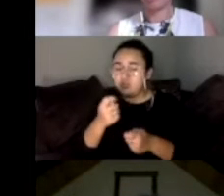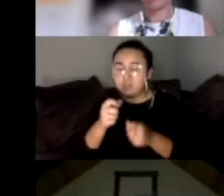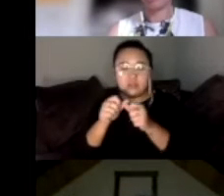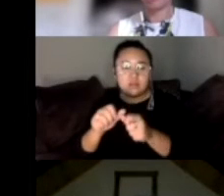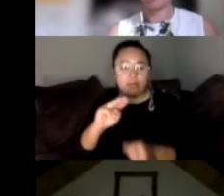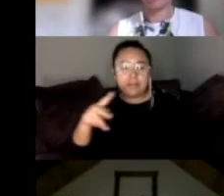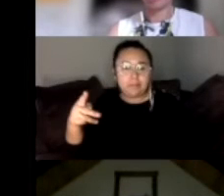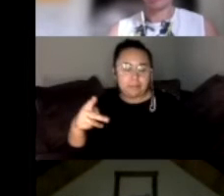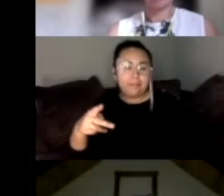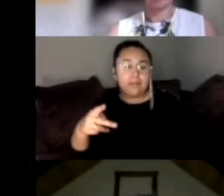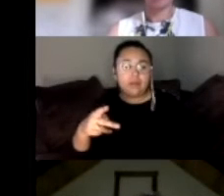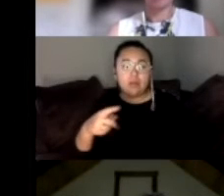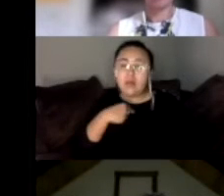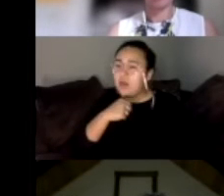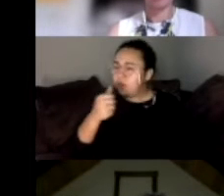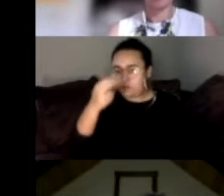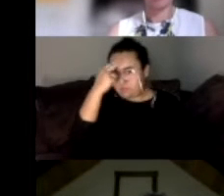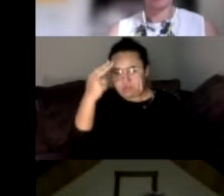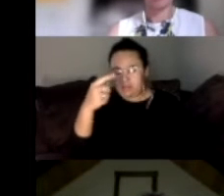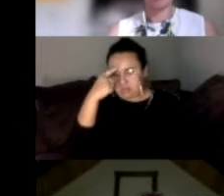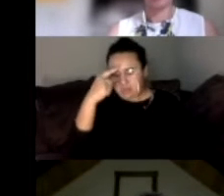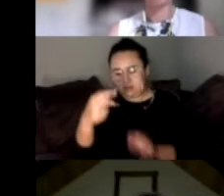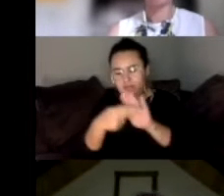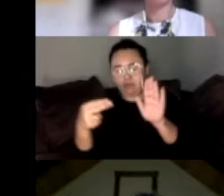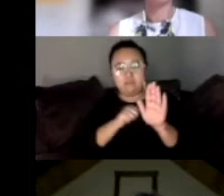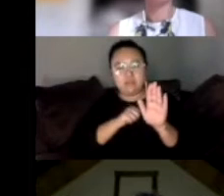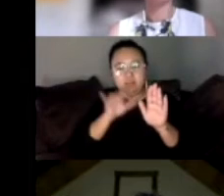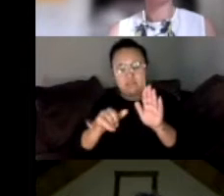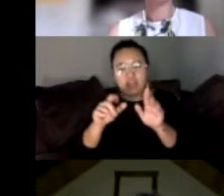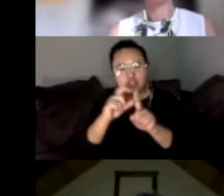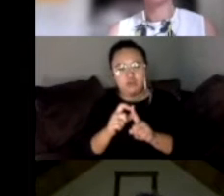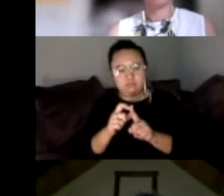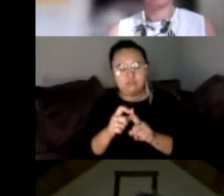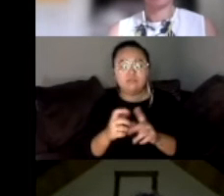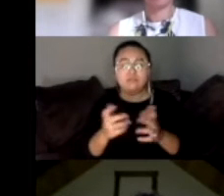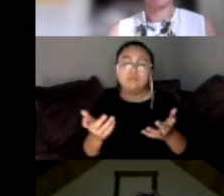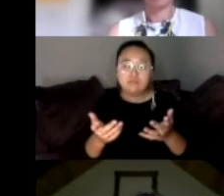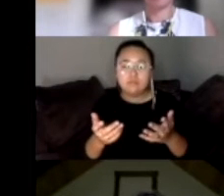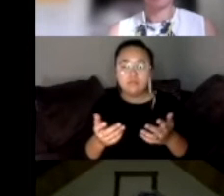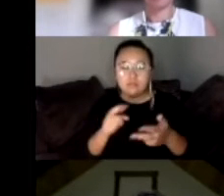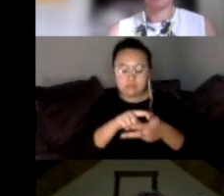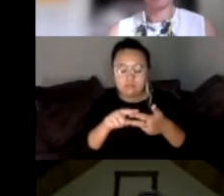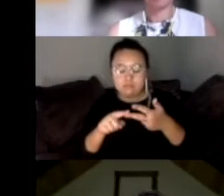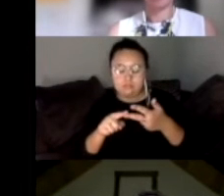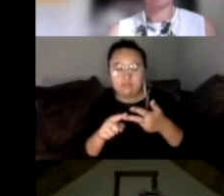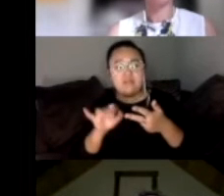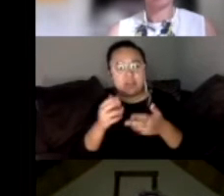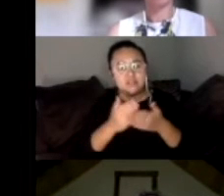category is I don't think of myself in these terms. So just some information for us to think about as we go through the poll.